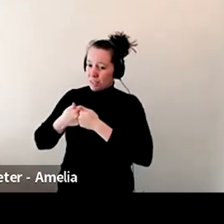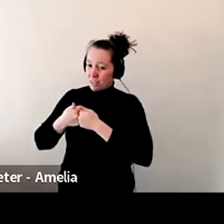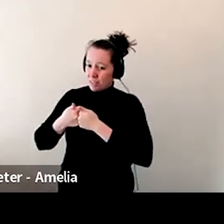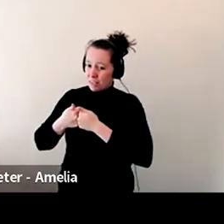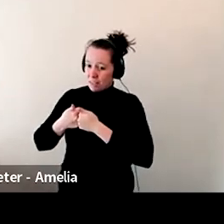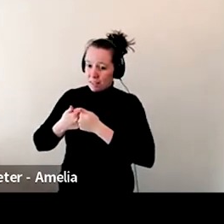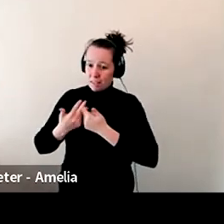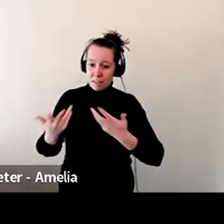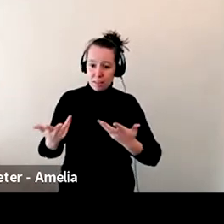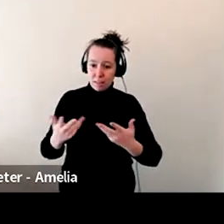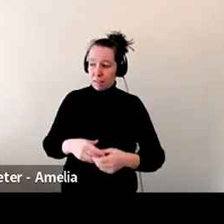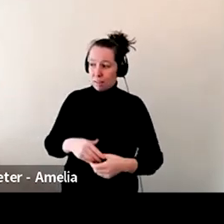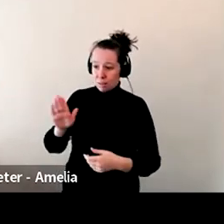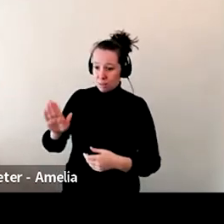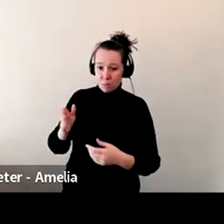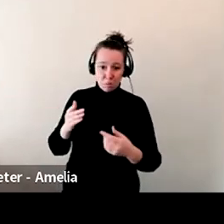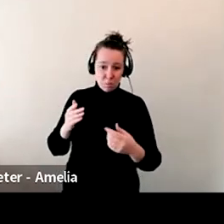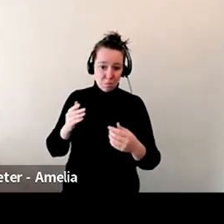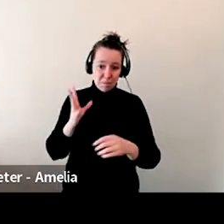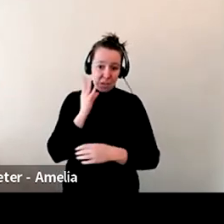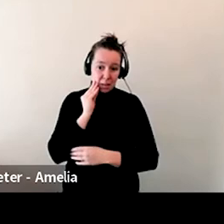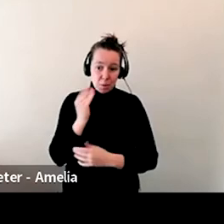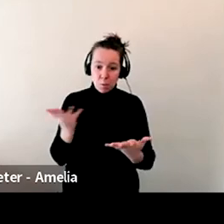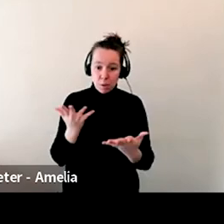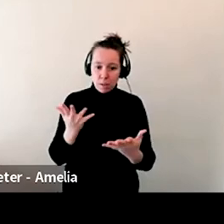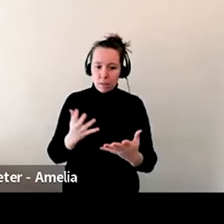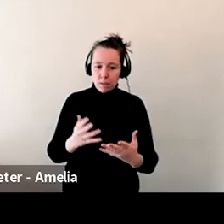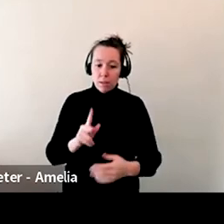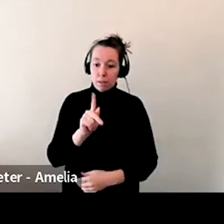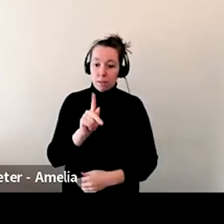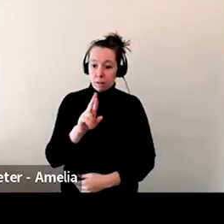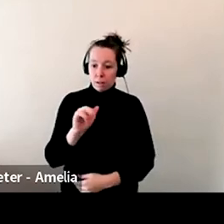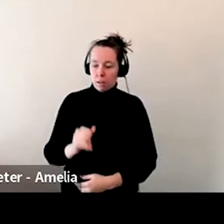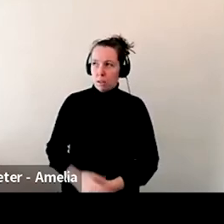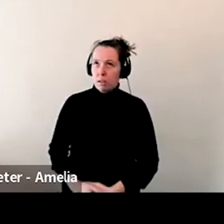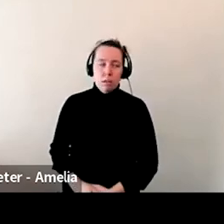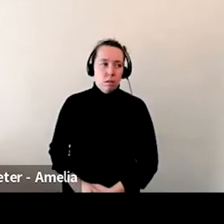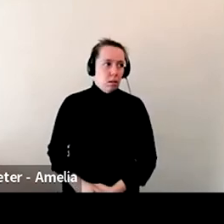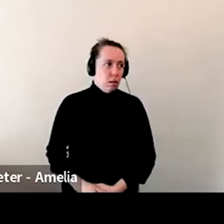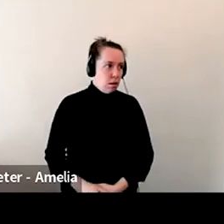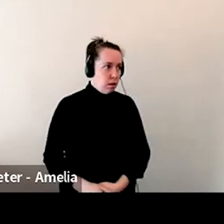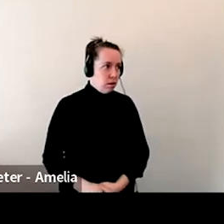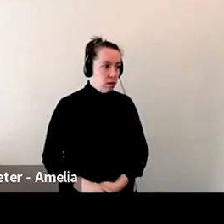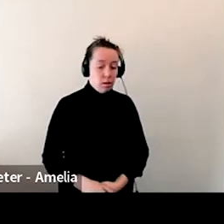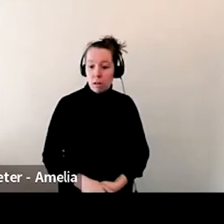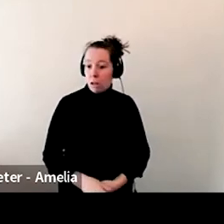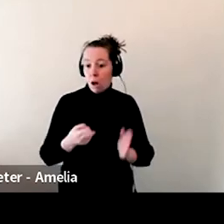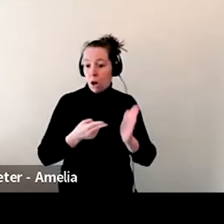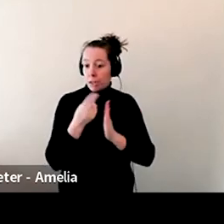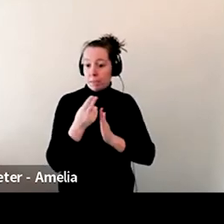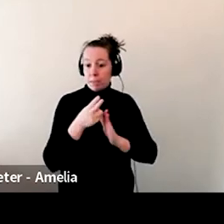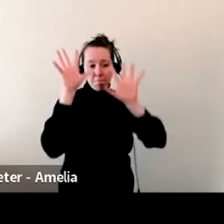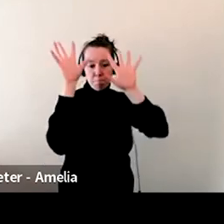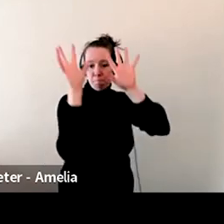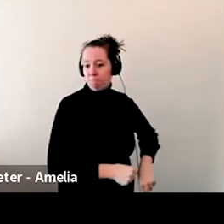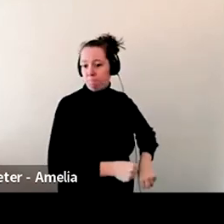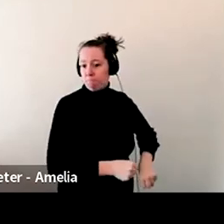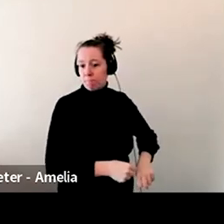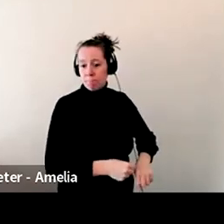down, tear it all down, build it back up. Um, I, I, I don't know. Like